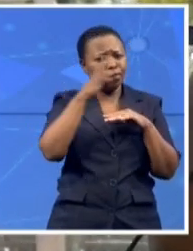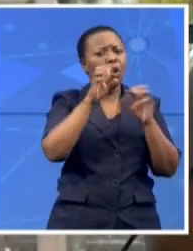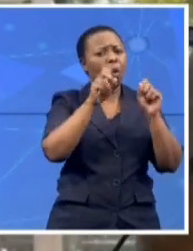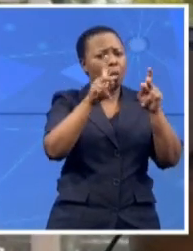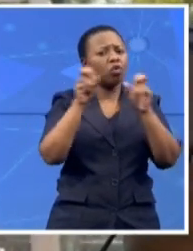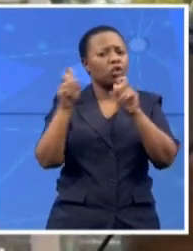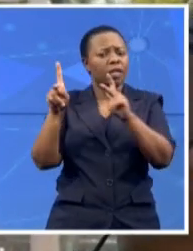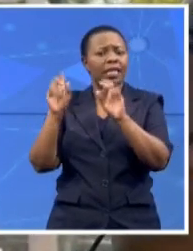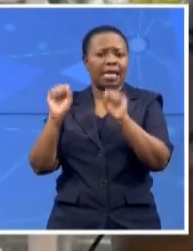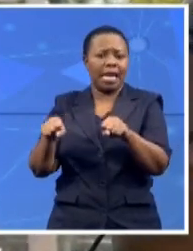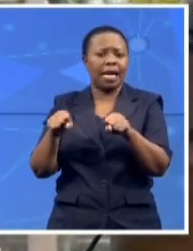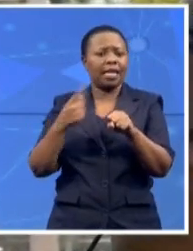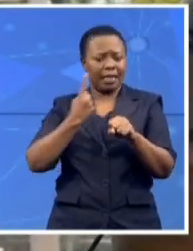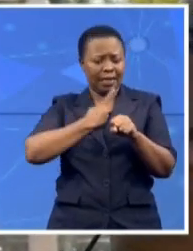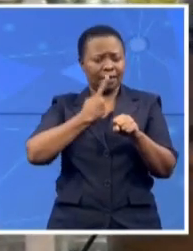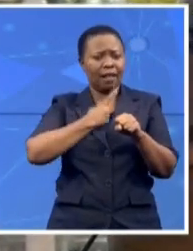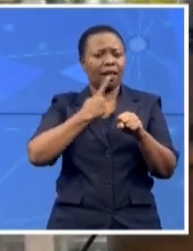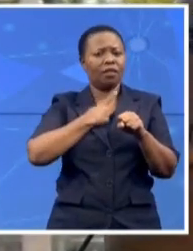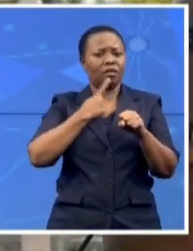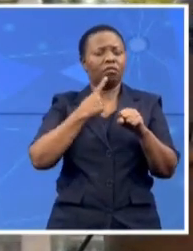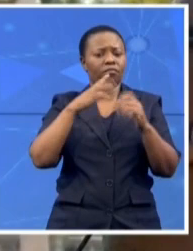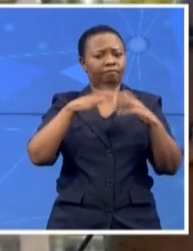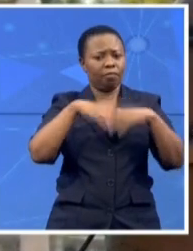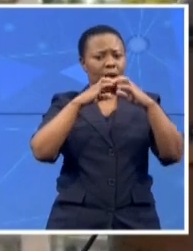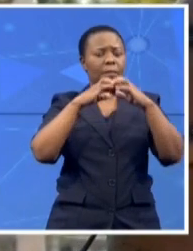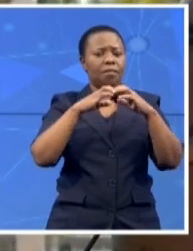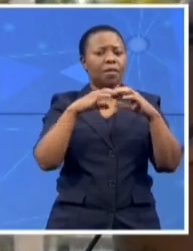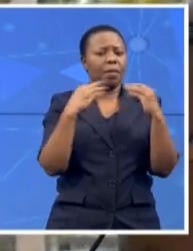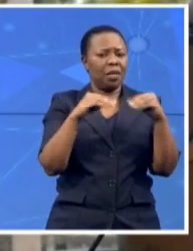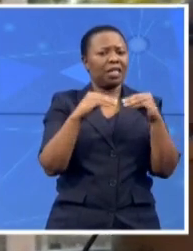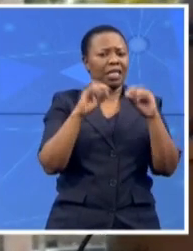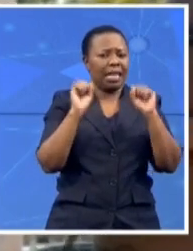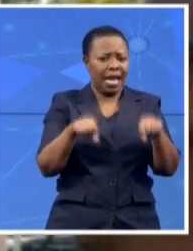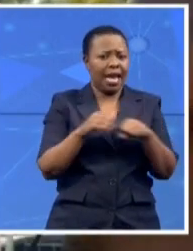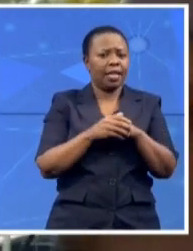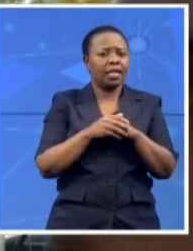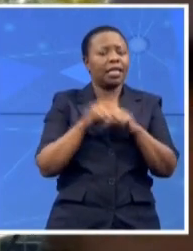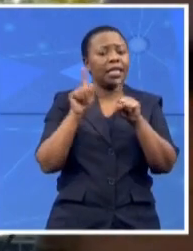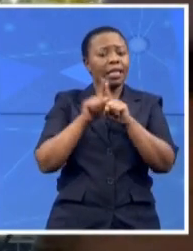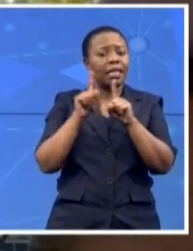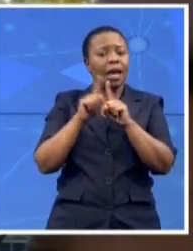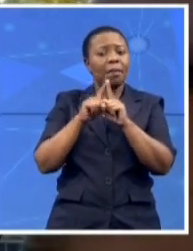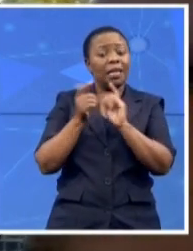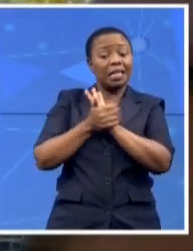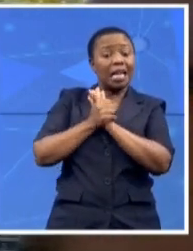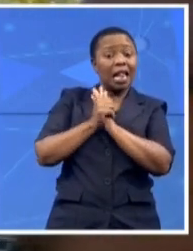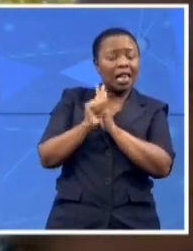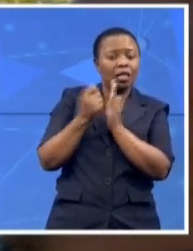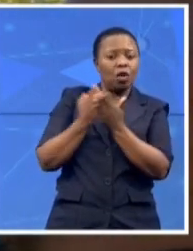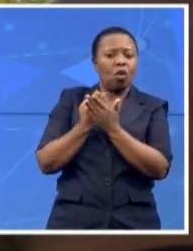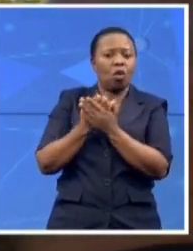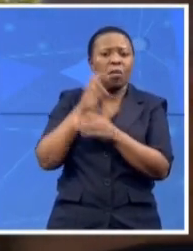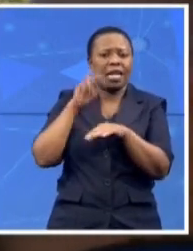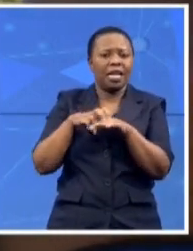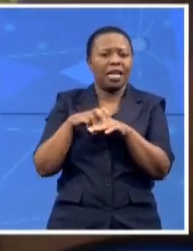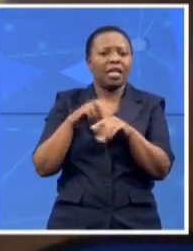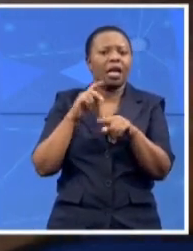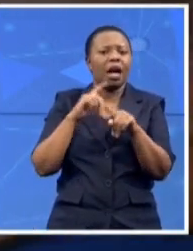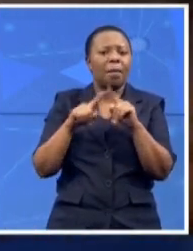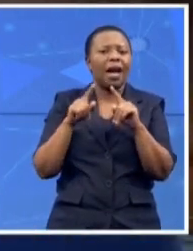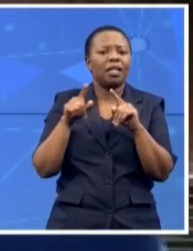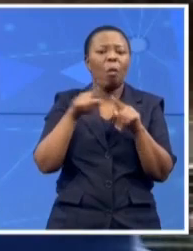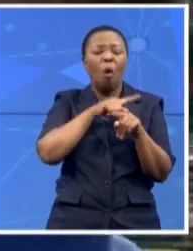these skills that are ideally needed in the economy, but they don't really look cool in their eyes. I think that is what also